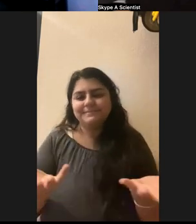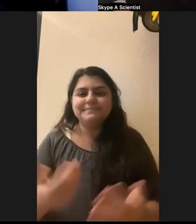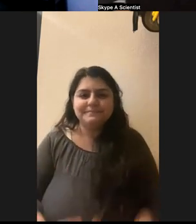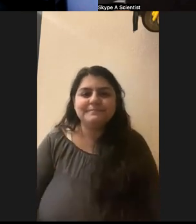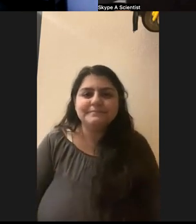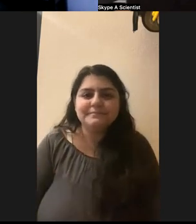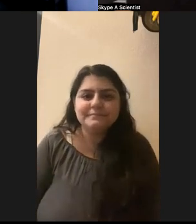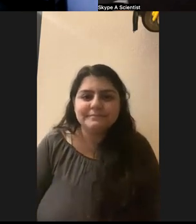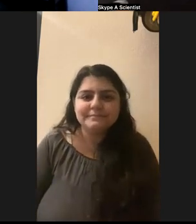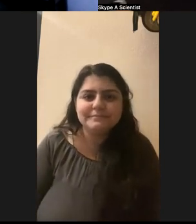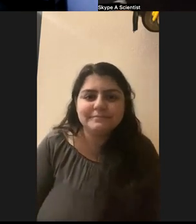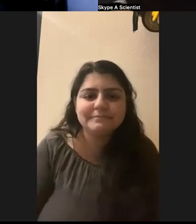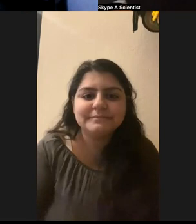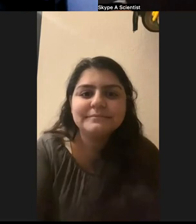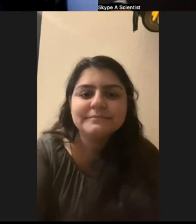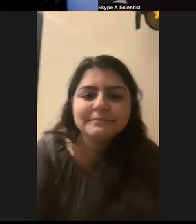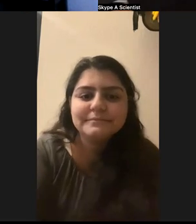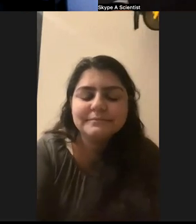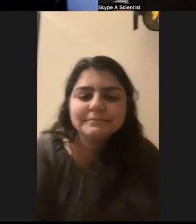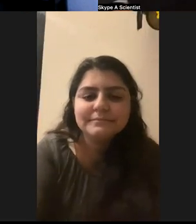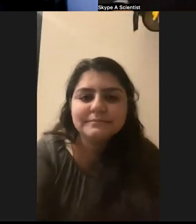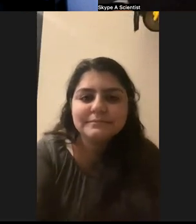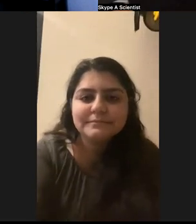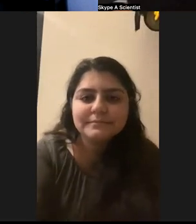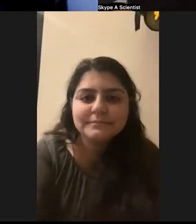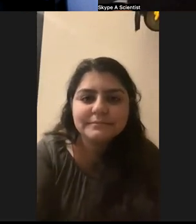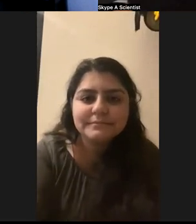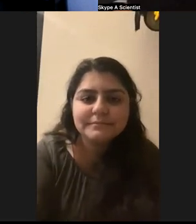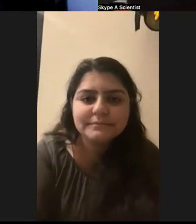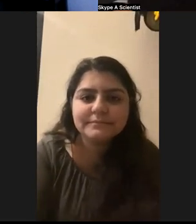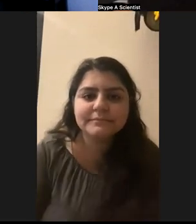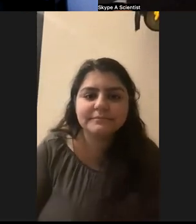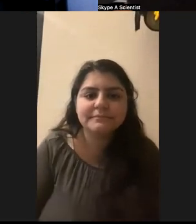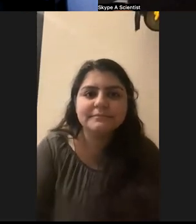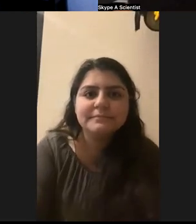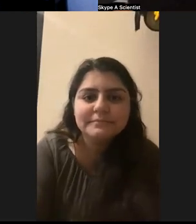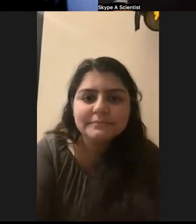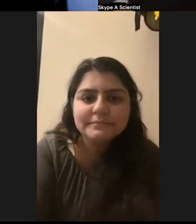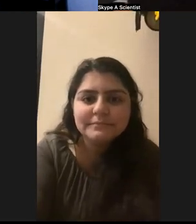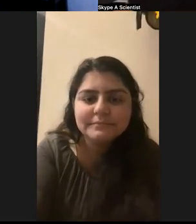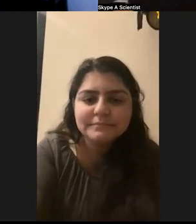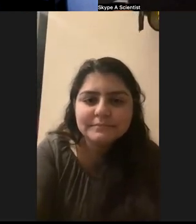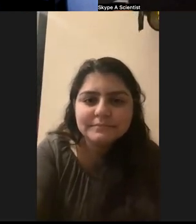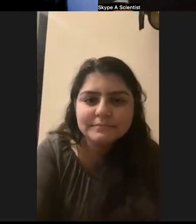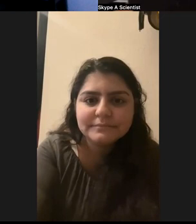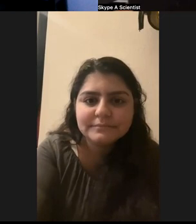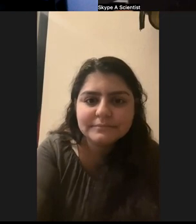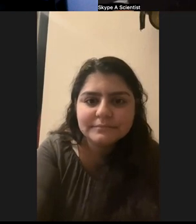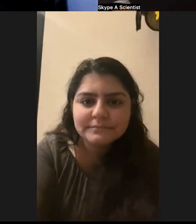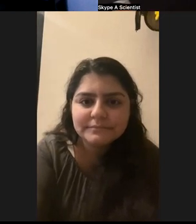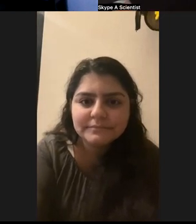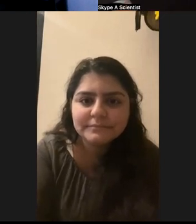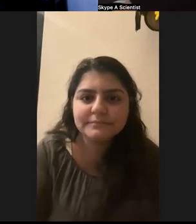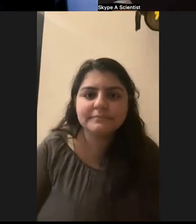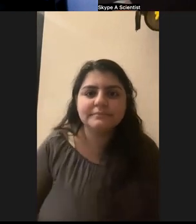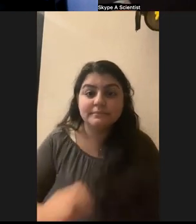Cool. All right. Henry wants to know, how does an animal's behavior change while in captivity? Does this change depend on whether the animal is